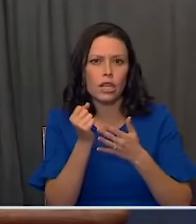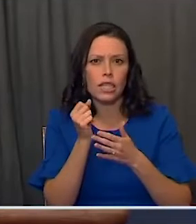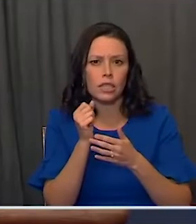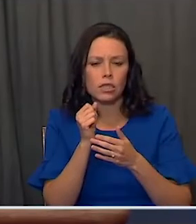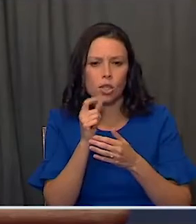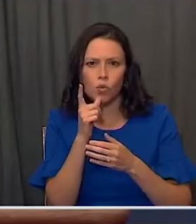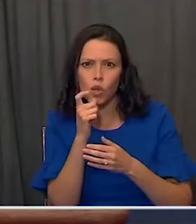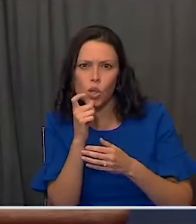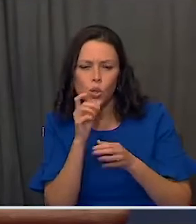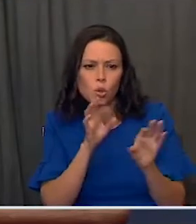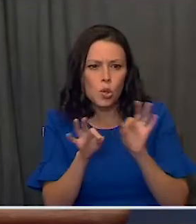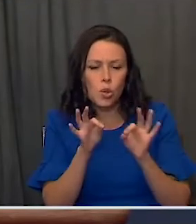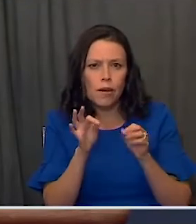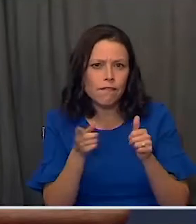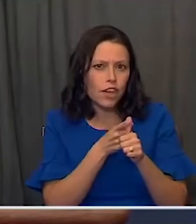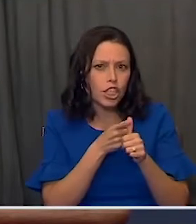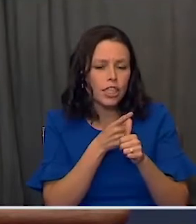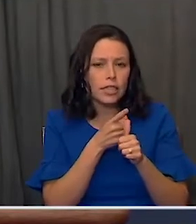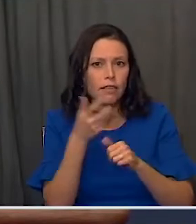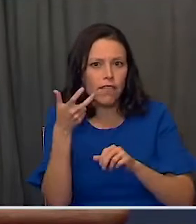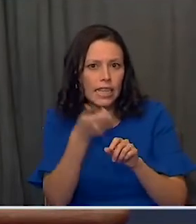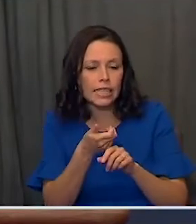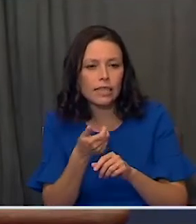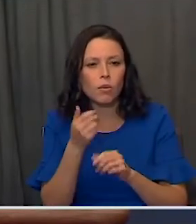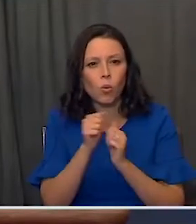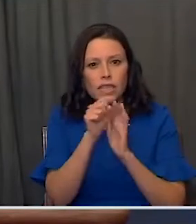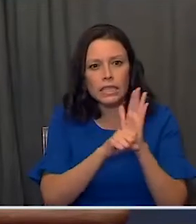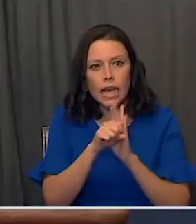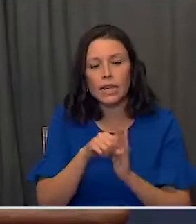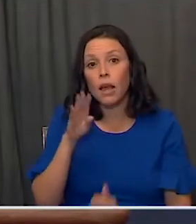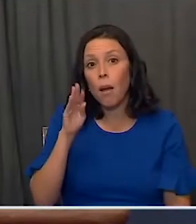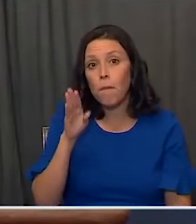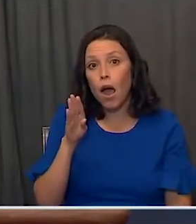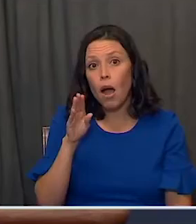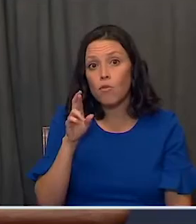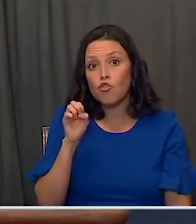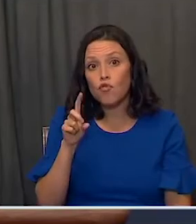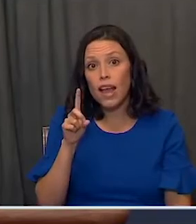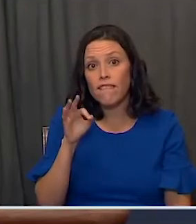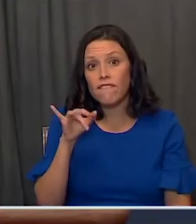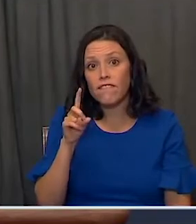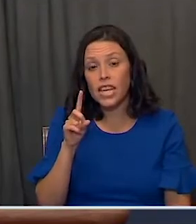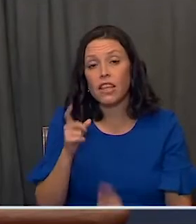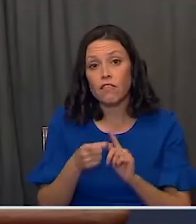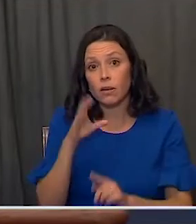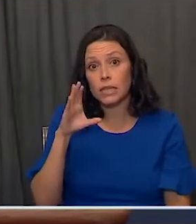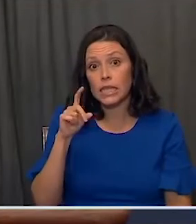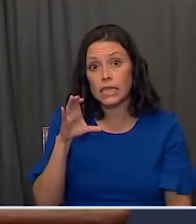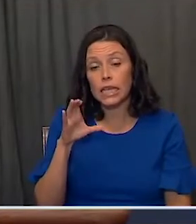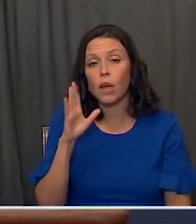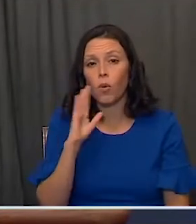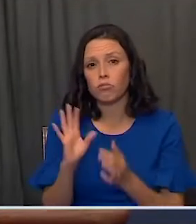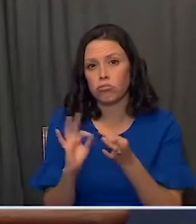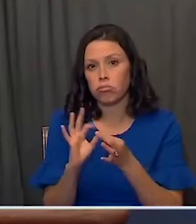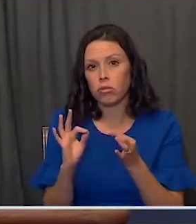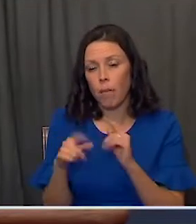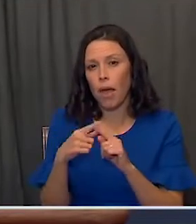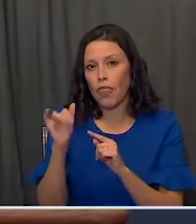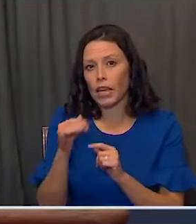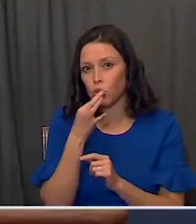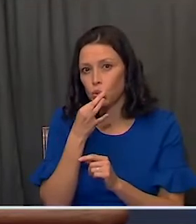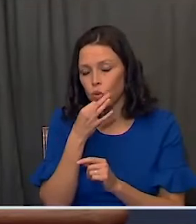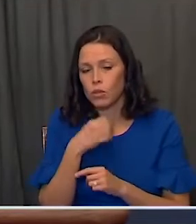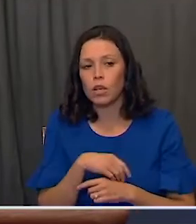states about their plans. And maybe Bob Redfield of CDC will reflect on that as well in a moment. CDC